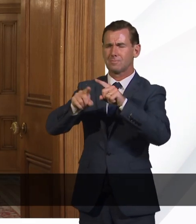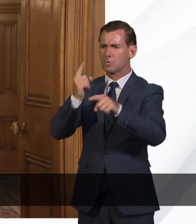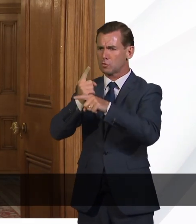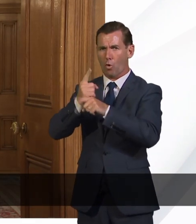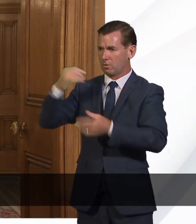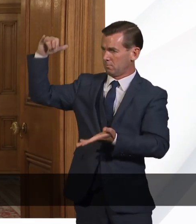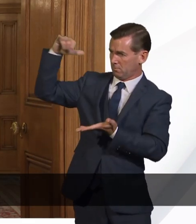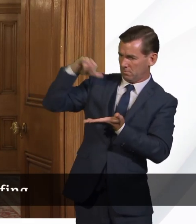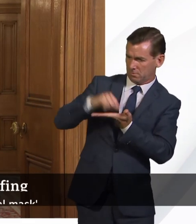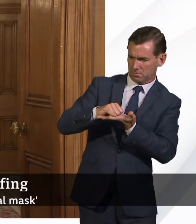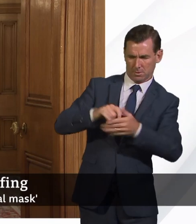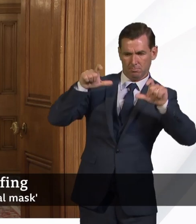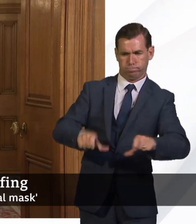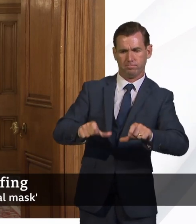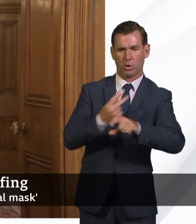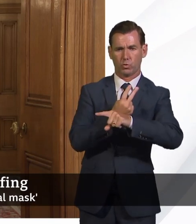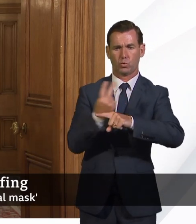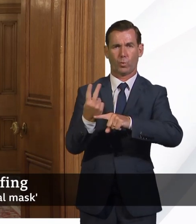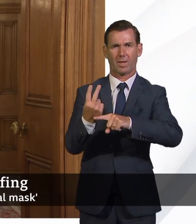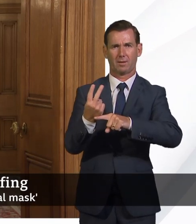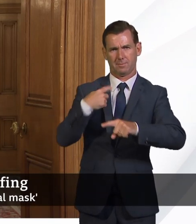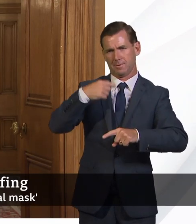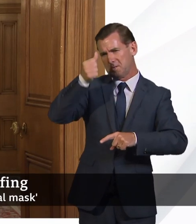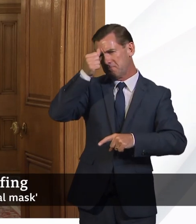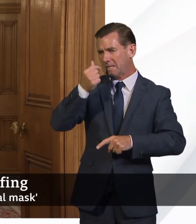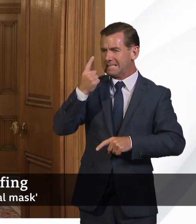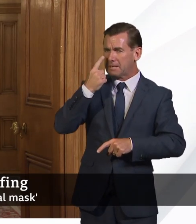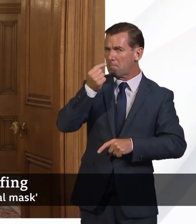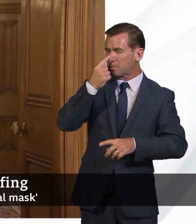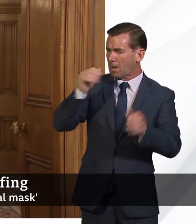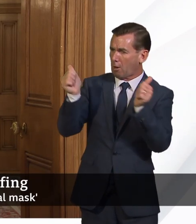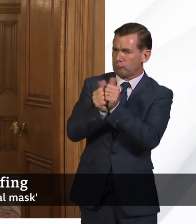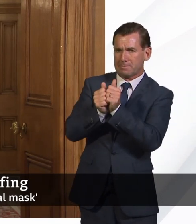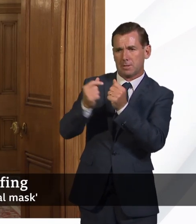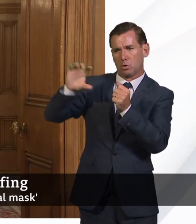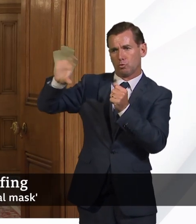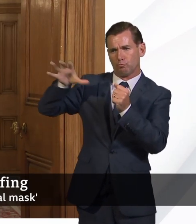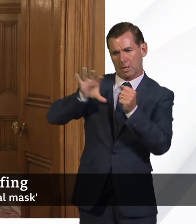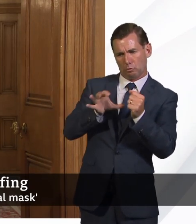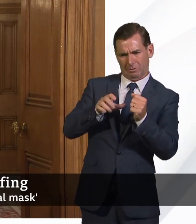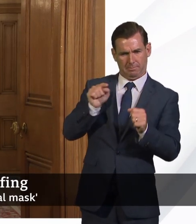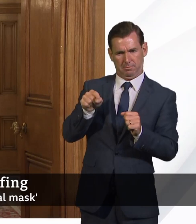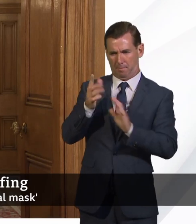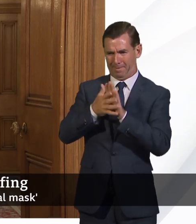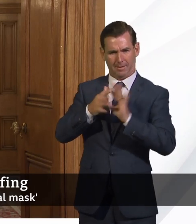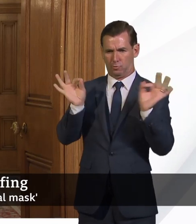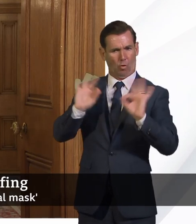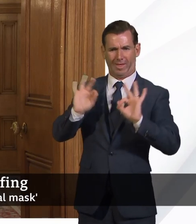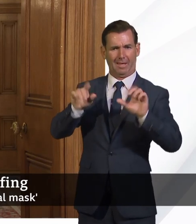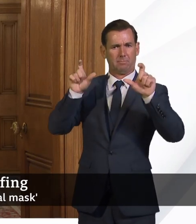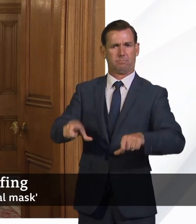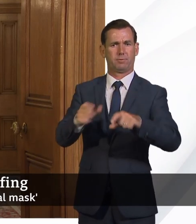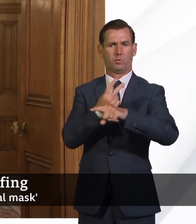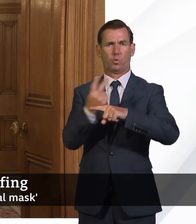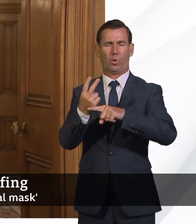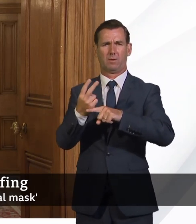which is the basis of the reason why air bridges would be interesting at all. And first of all, just on the quarantine, I I think most most most